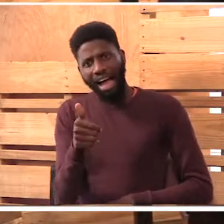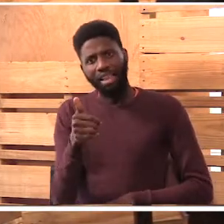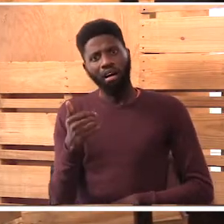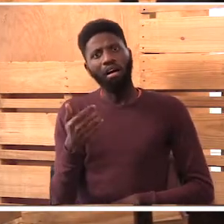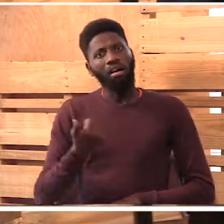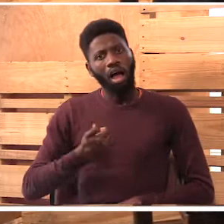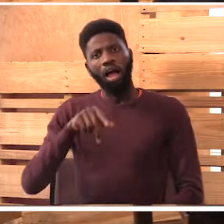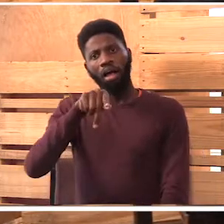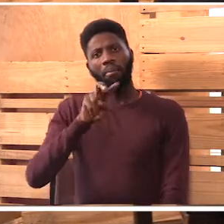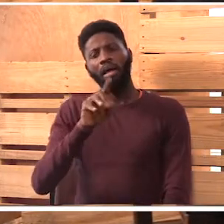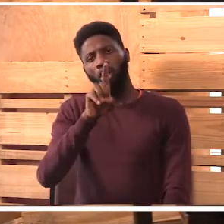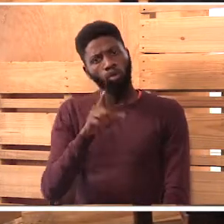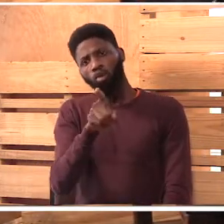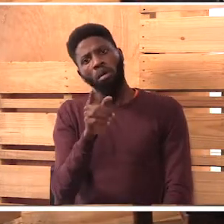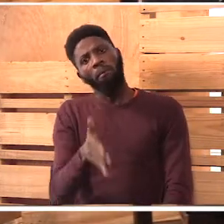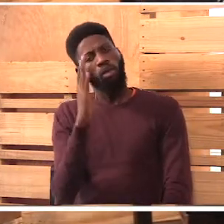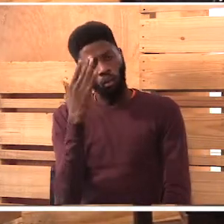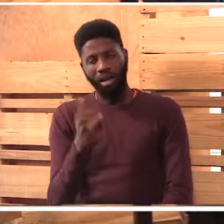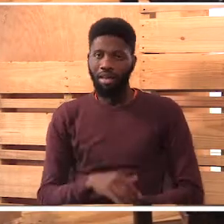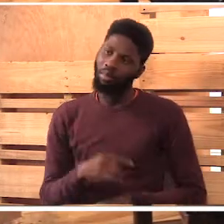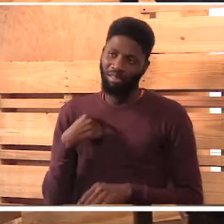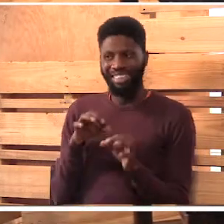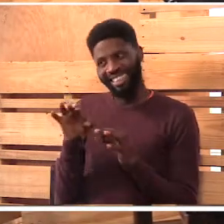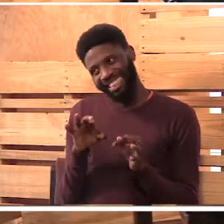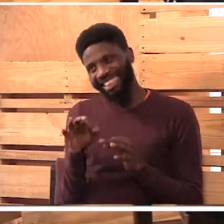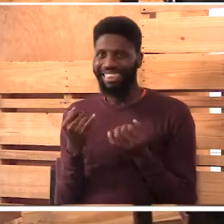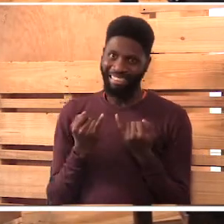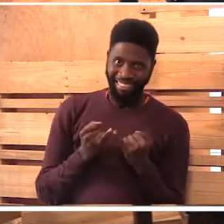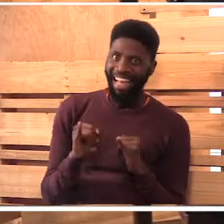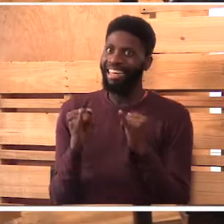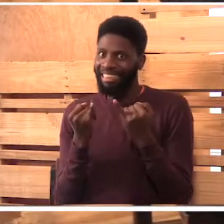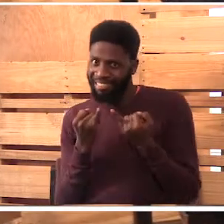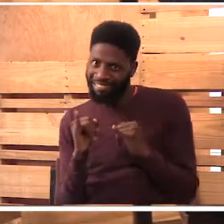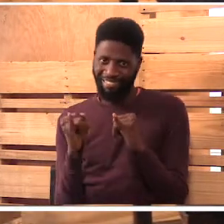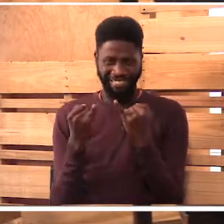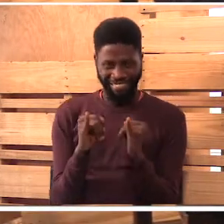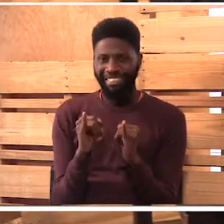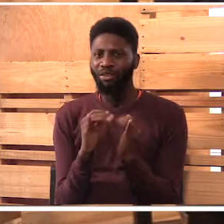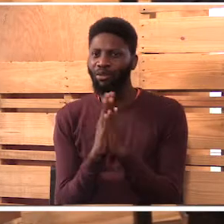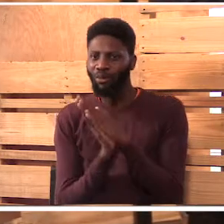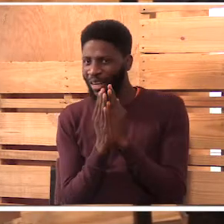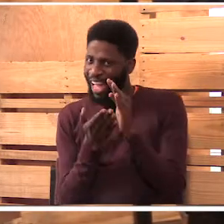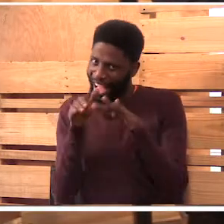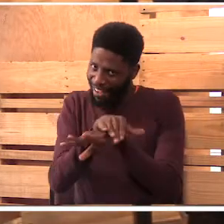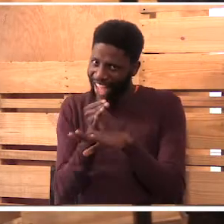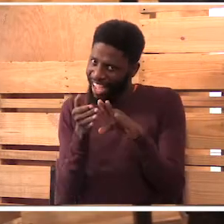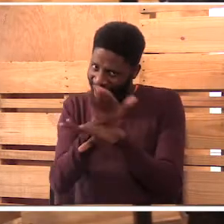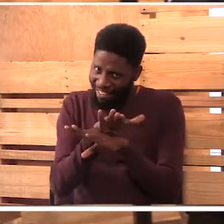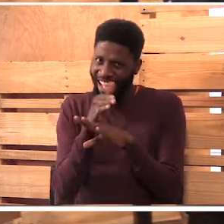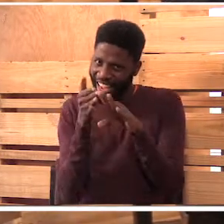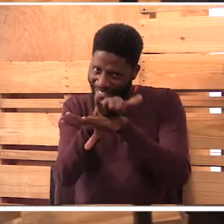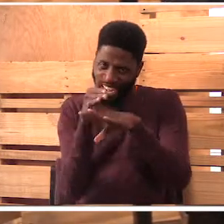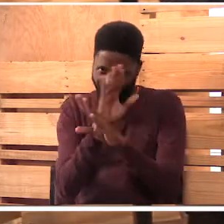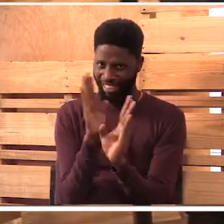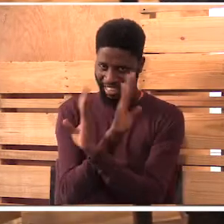So, I'm like telling my dad, this, you try to bring some funny, funny things there to hide